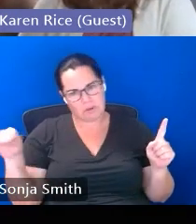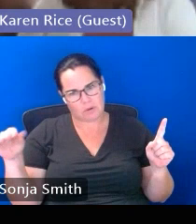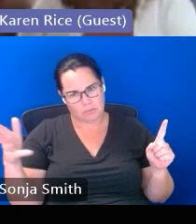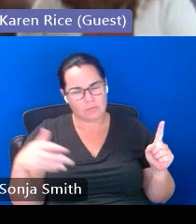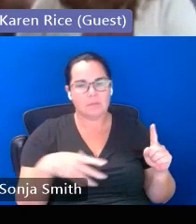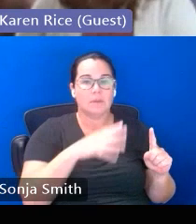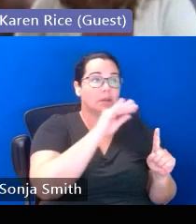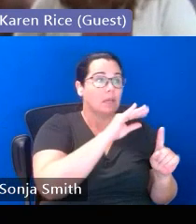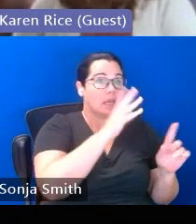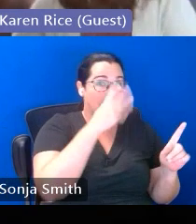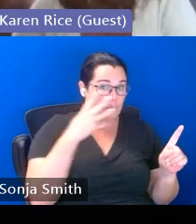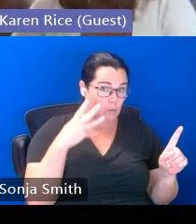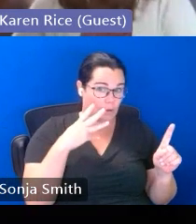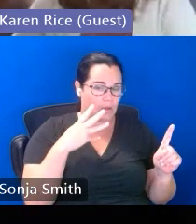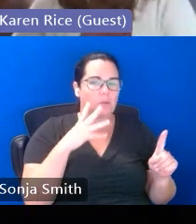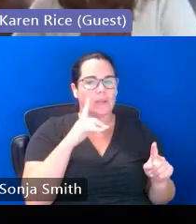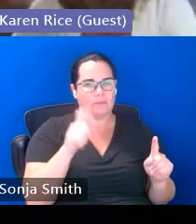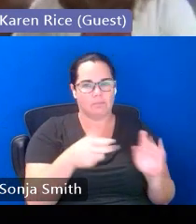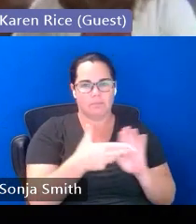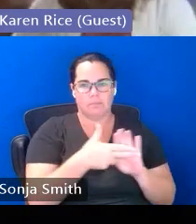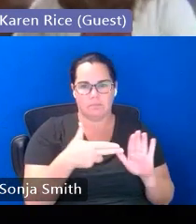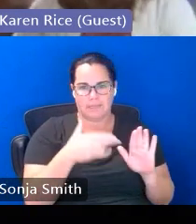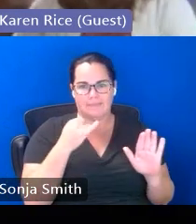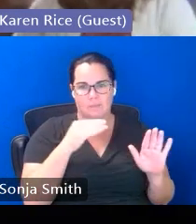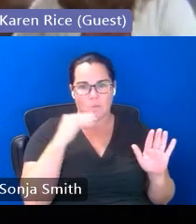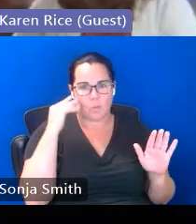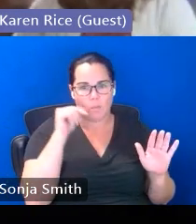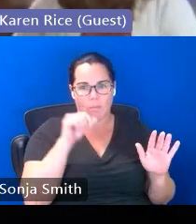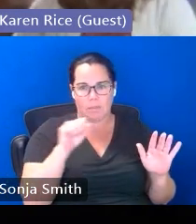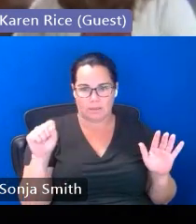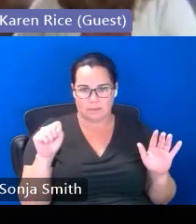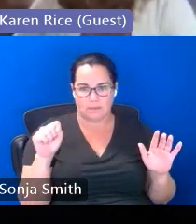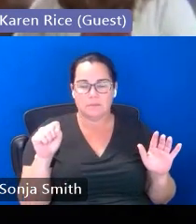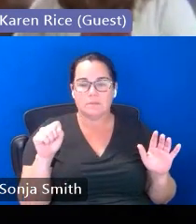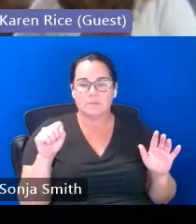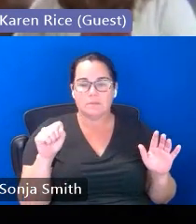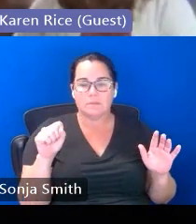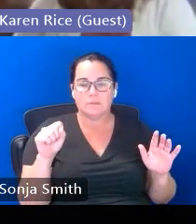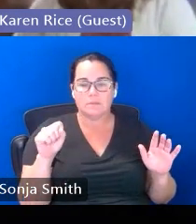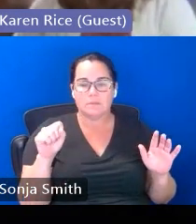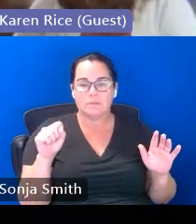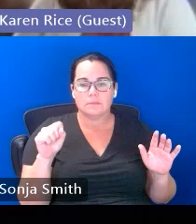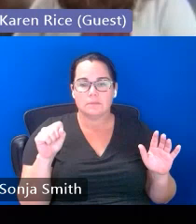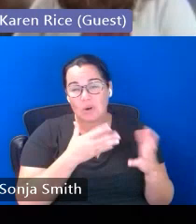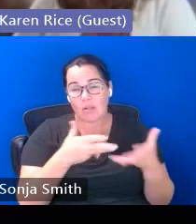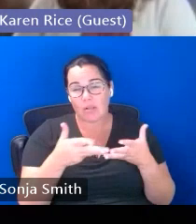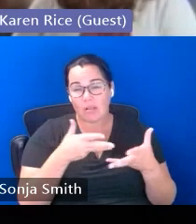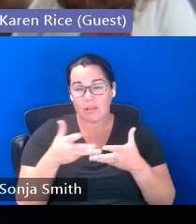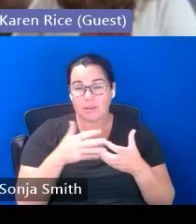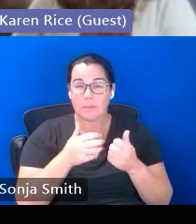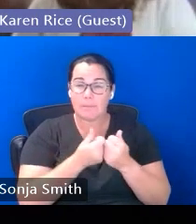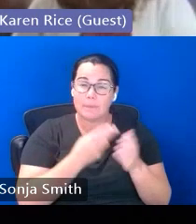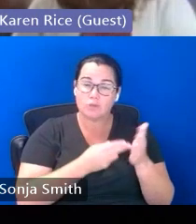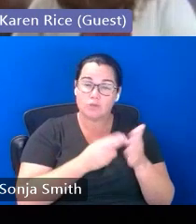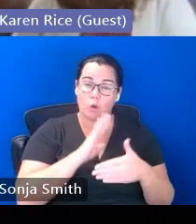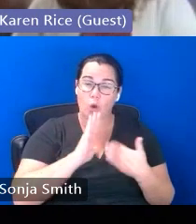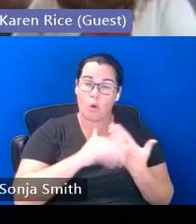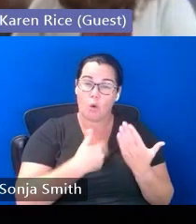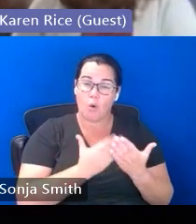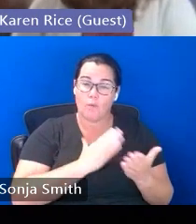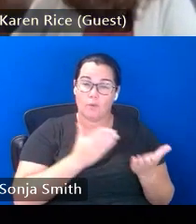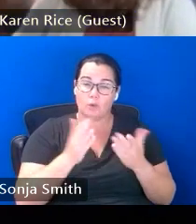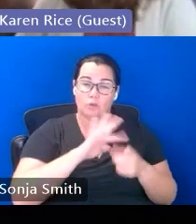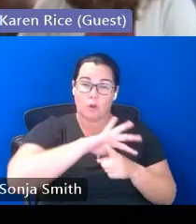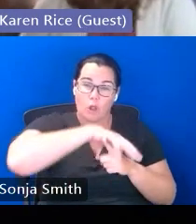homelessness and it's so important to be collaborating across programs to provide these wraparound services um and